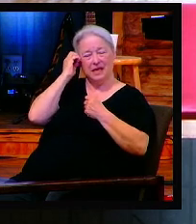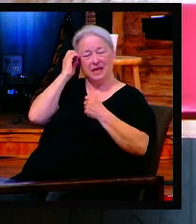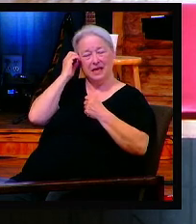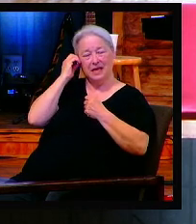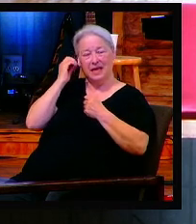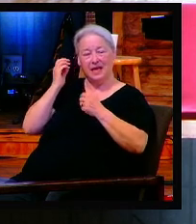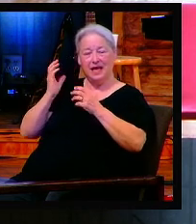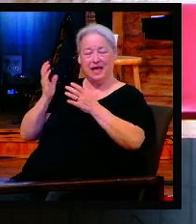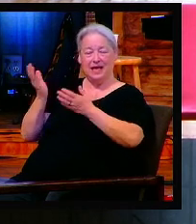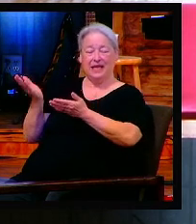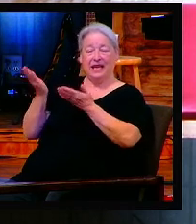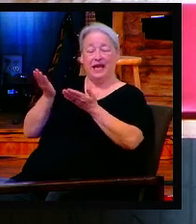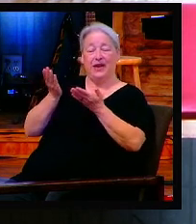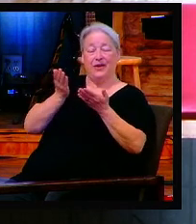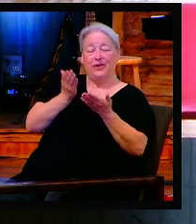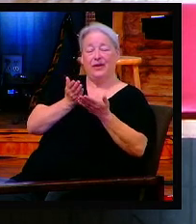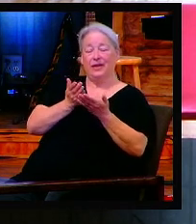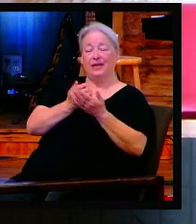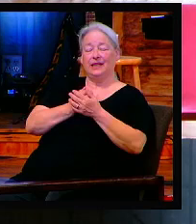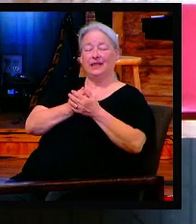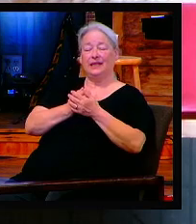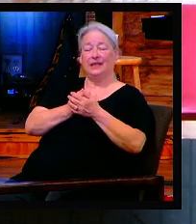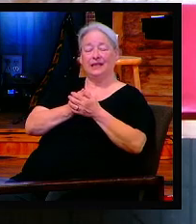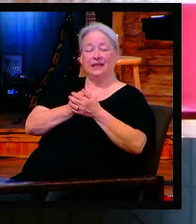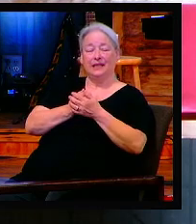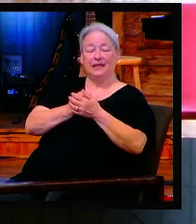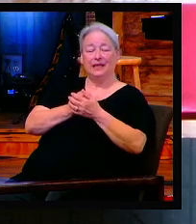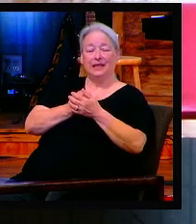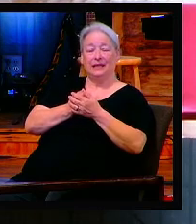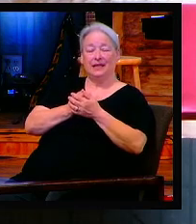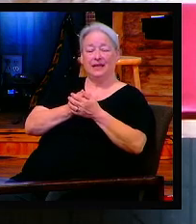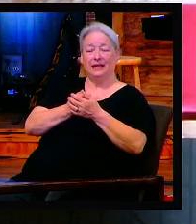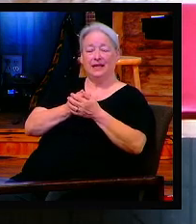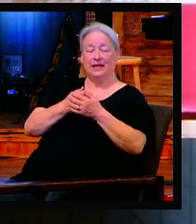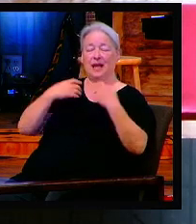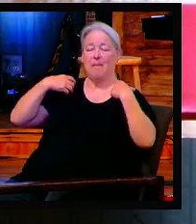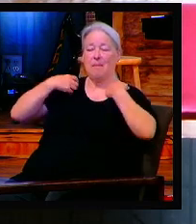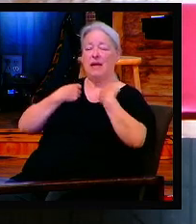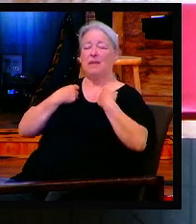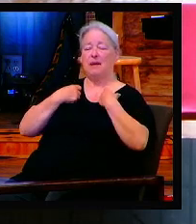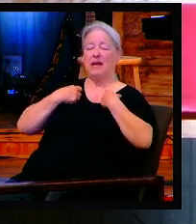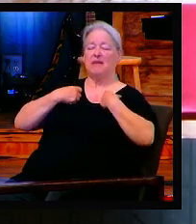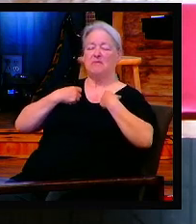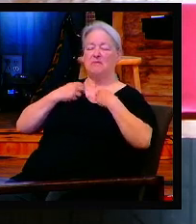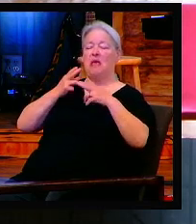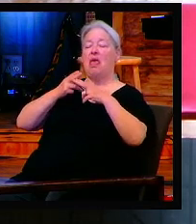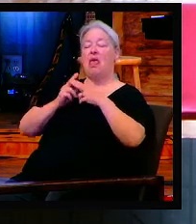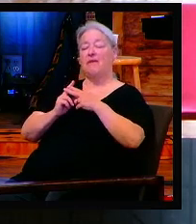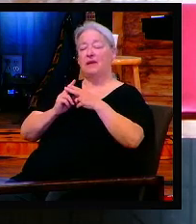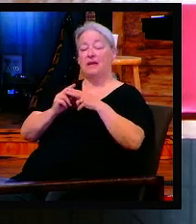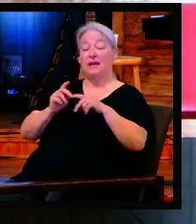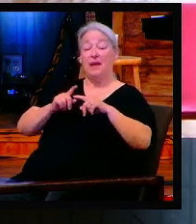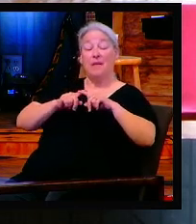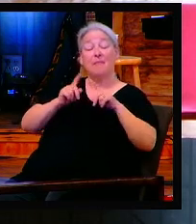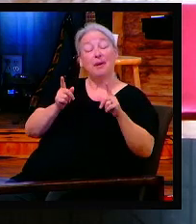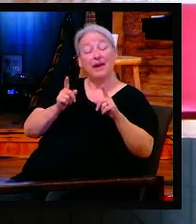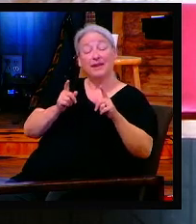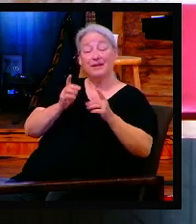bad sunburn? Imagine being whooped and flogged and then carried the cross that he didn't deserve